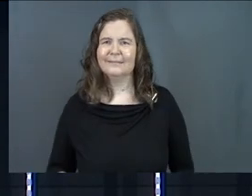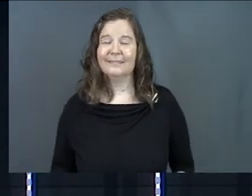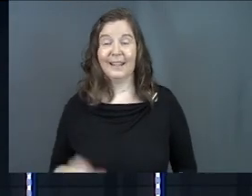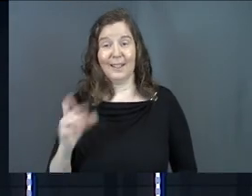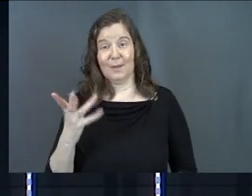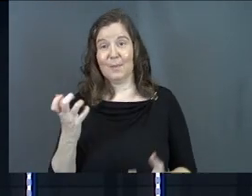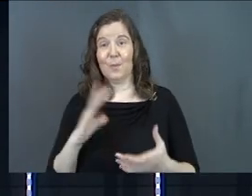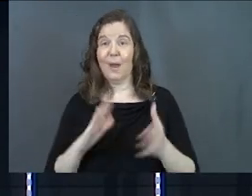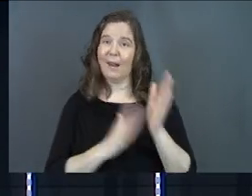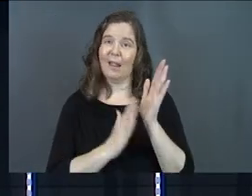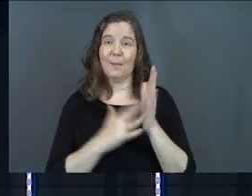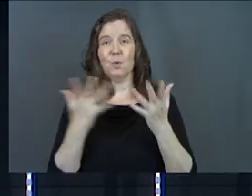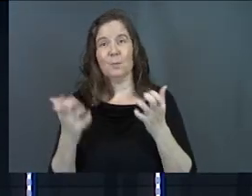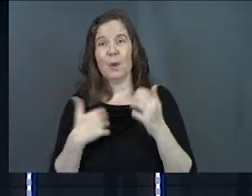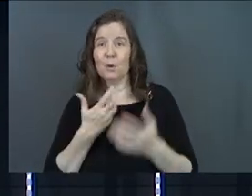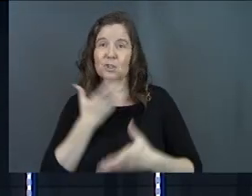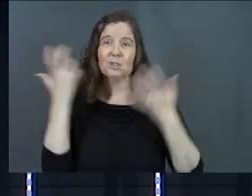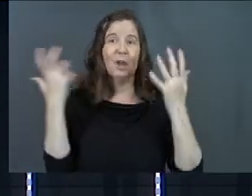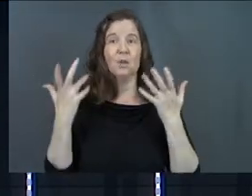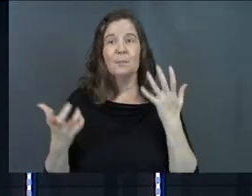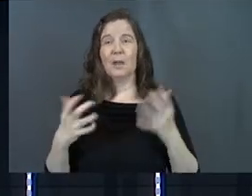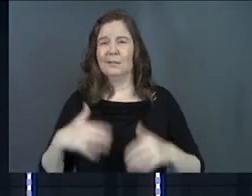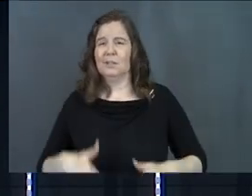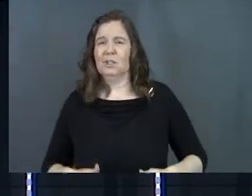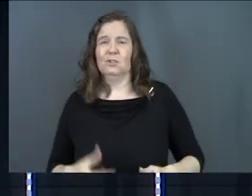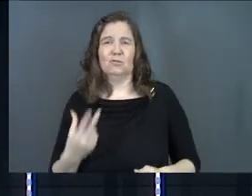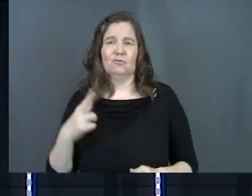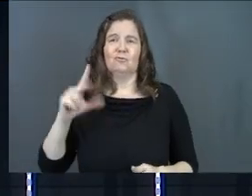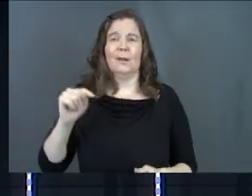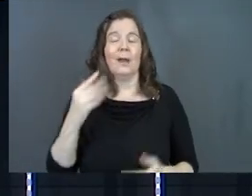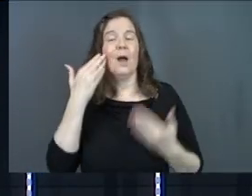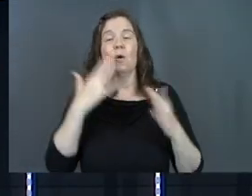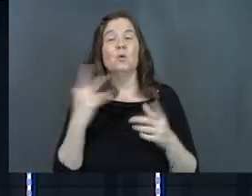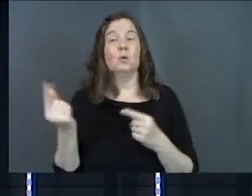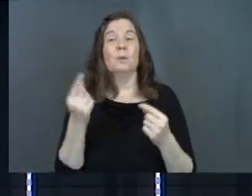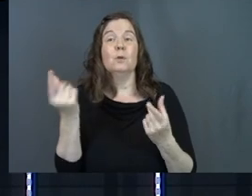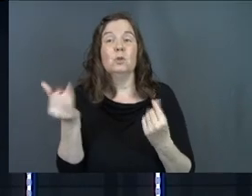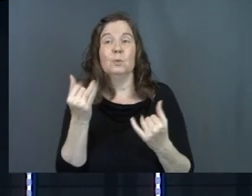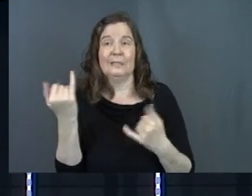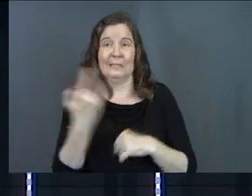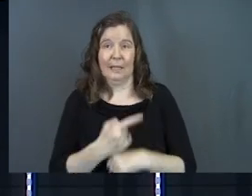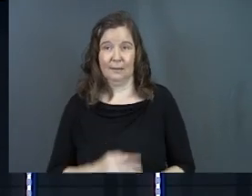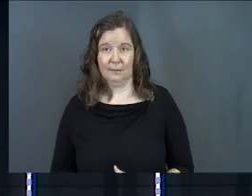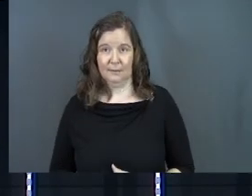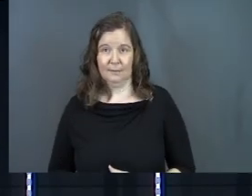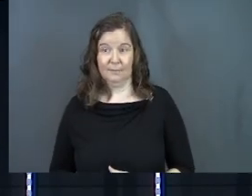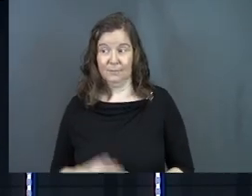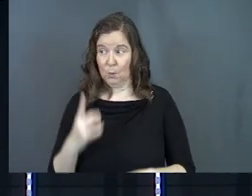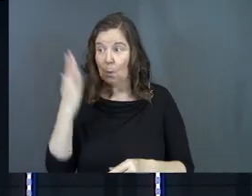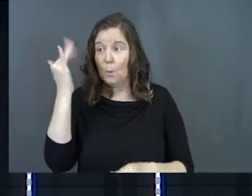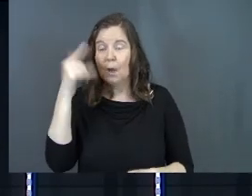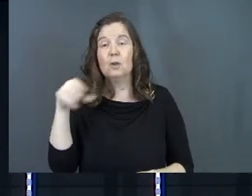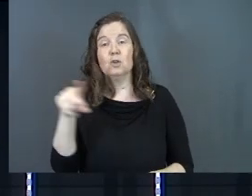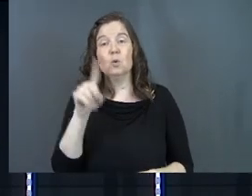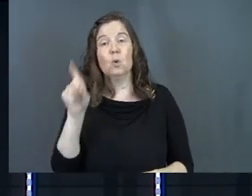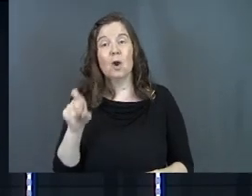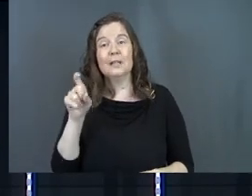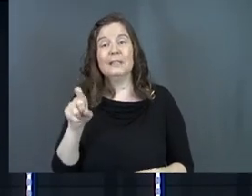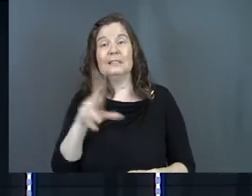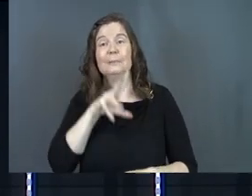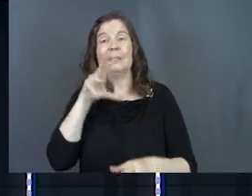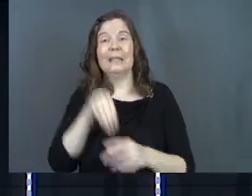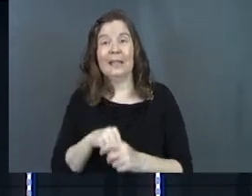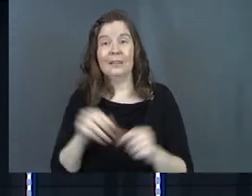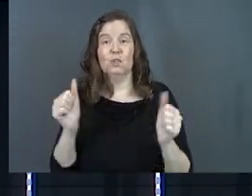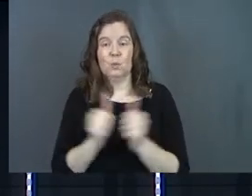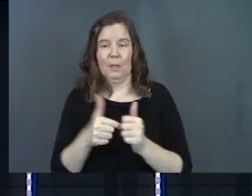Amen. Like, you might want to clap. You might want to shout. You might want to grunt. I don't know what you're going to do. You better do it today. Right? Because you all need to be